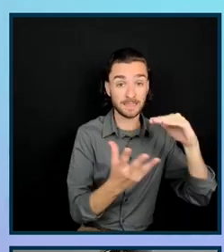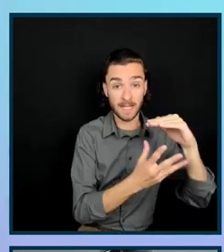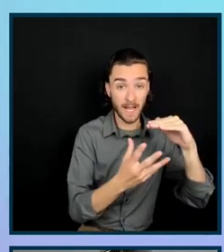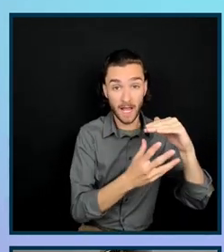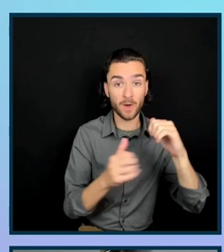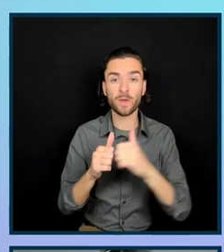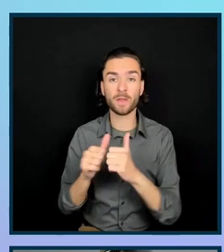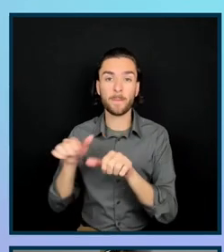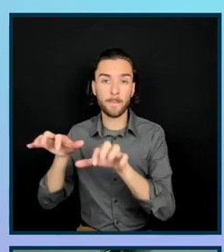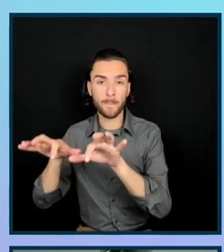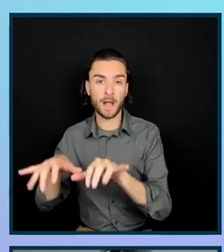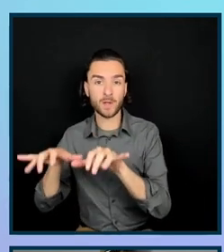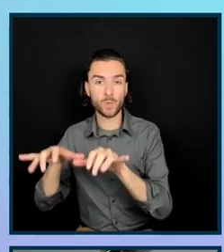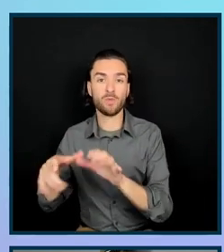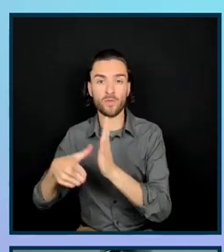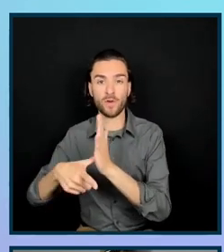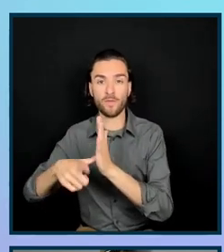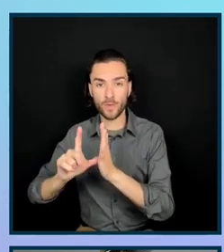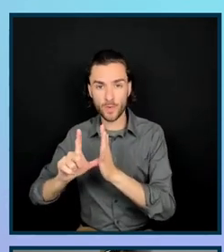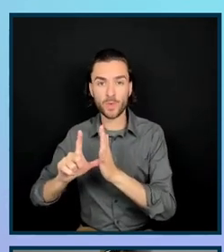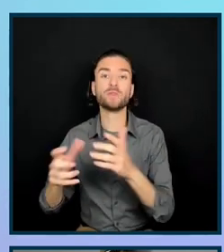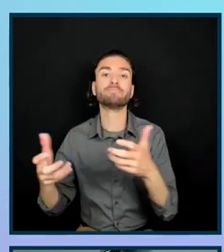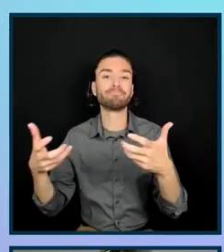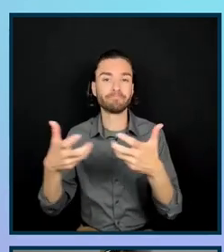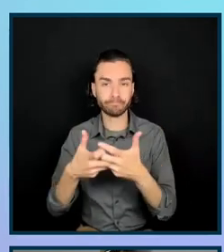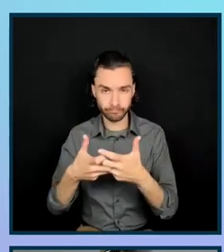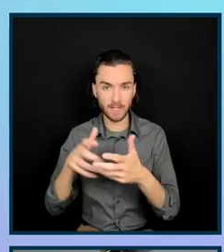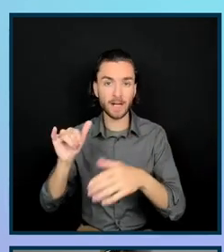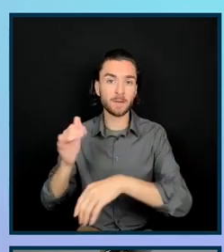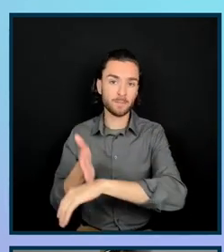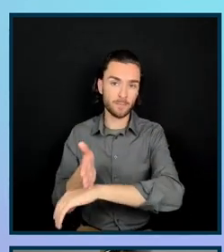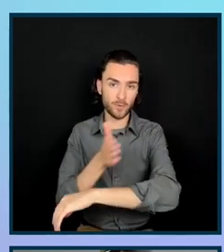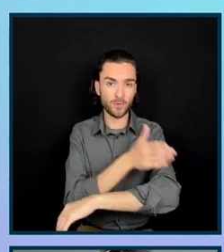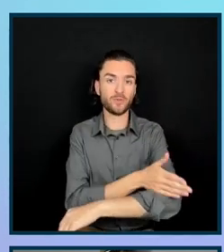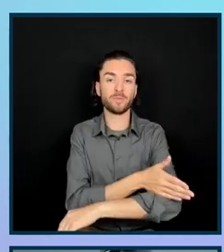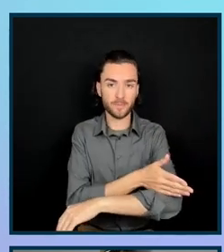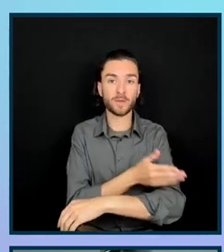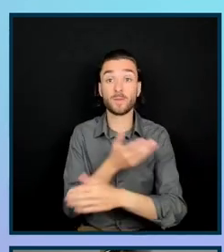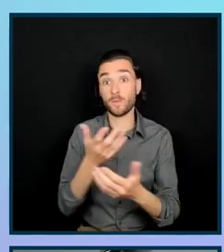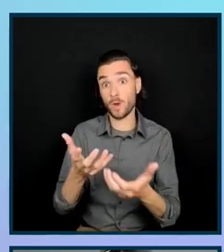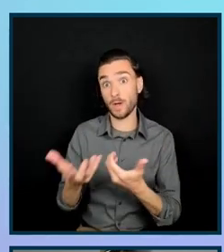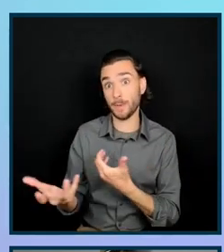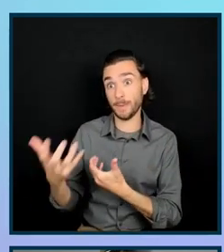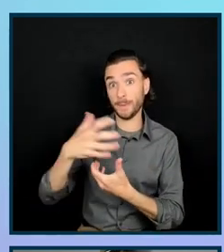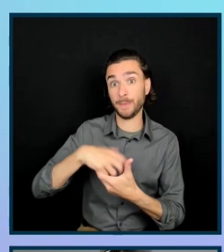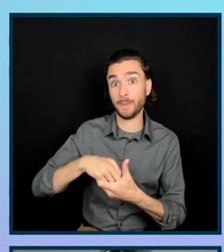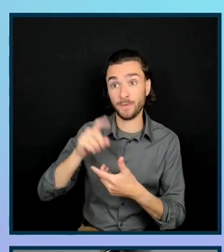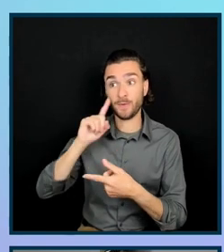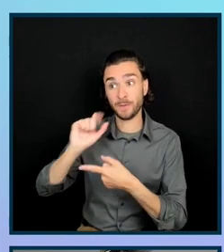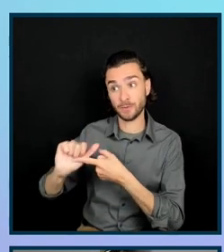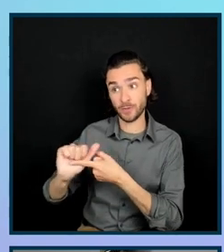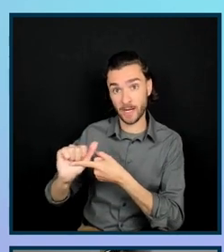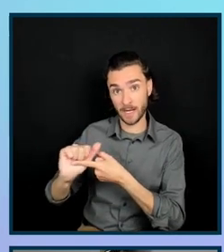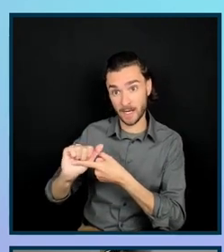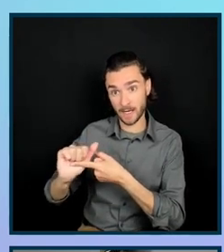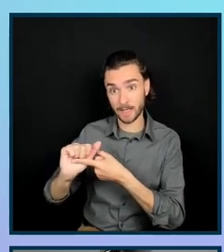to help capture those additional accessibility improvements that we wanted to include in the training. So we're looking for, you know,